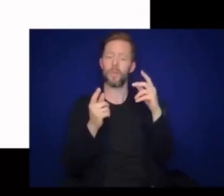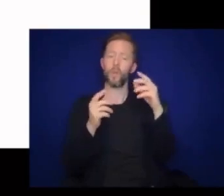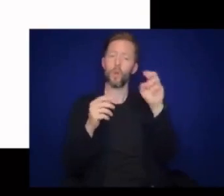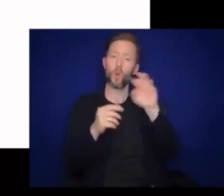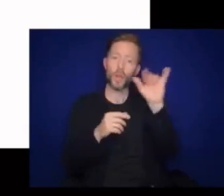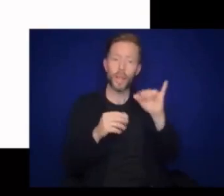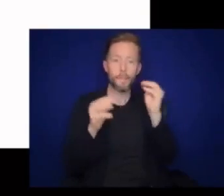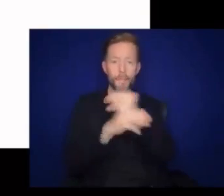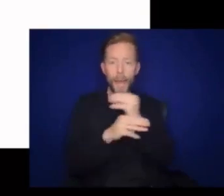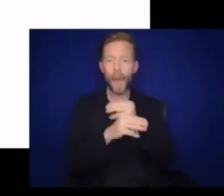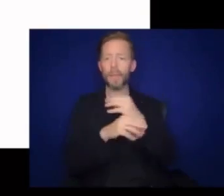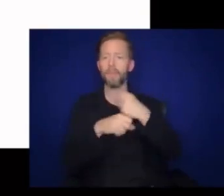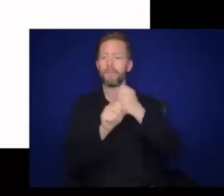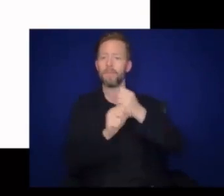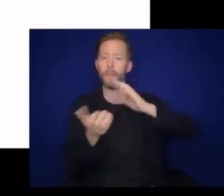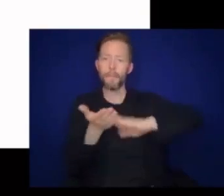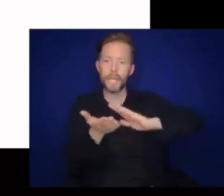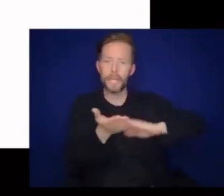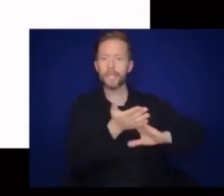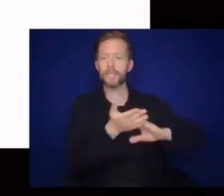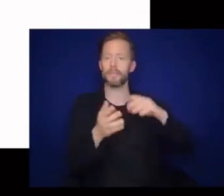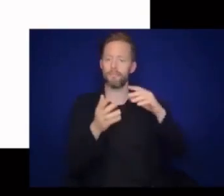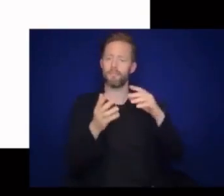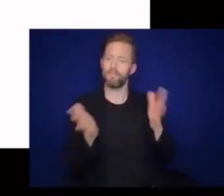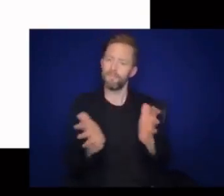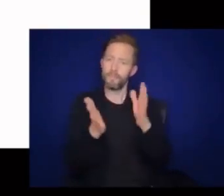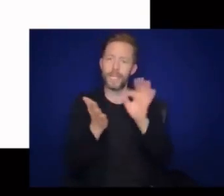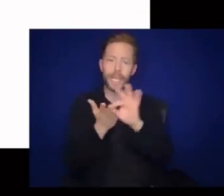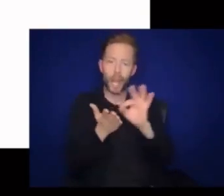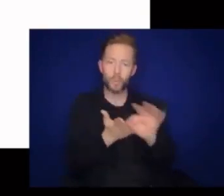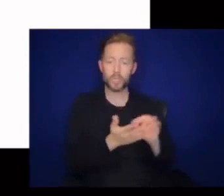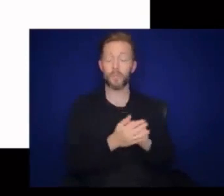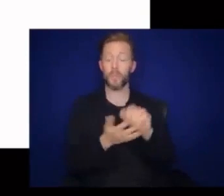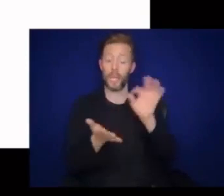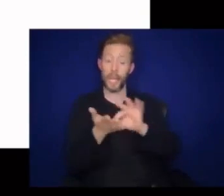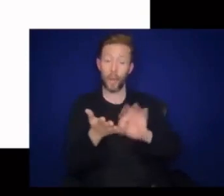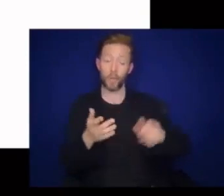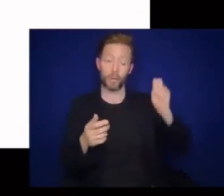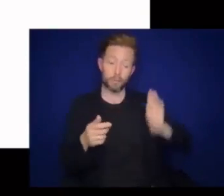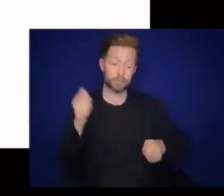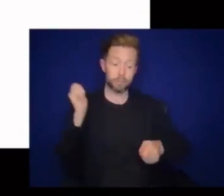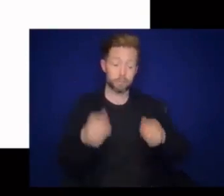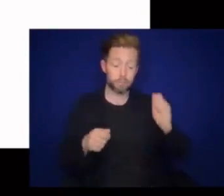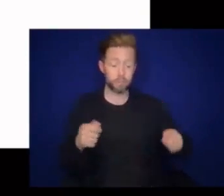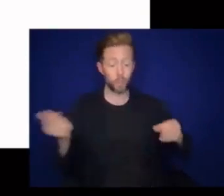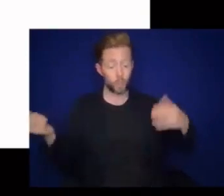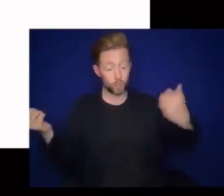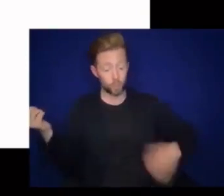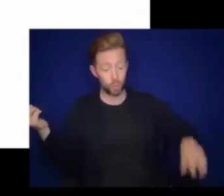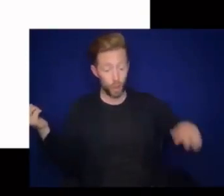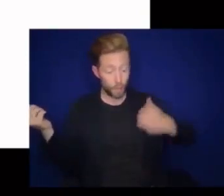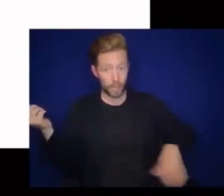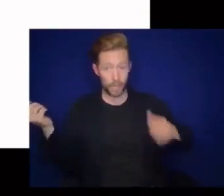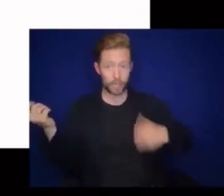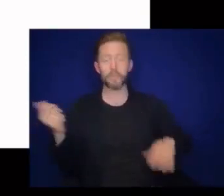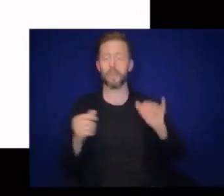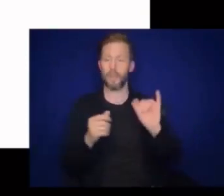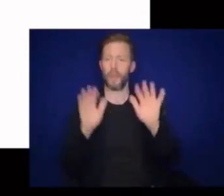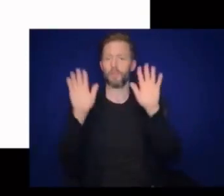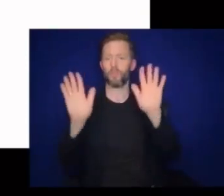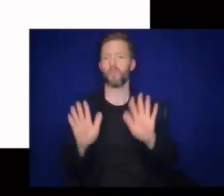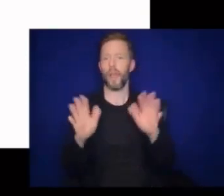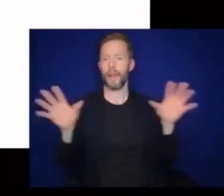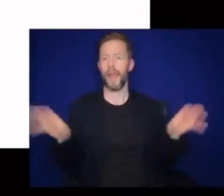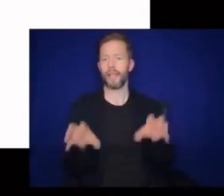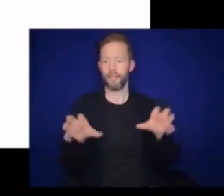beats and rhythm and promote counting. Counting beats on a drum or strumming a guitar is a